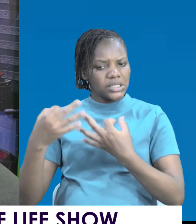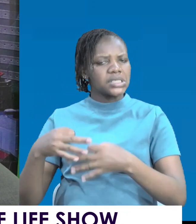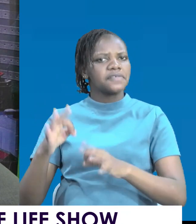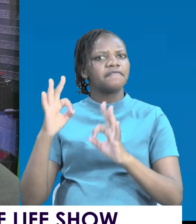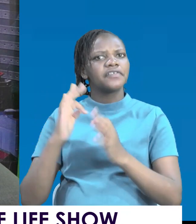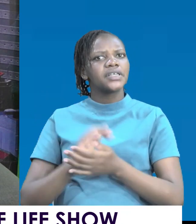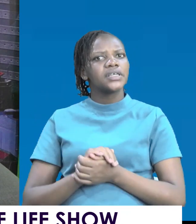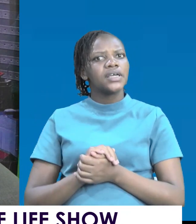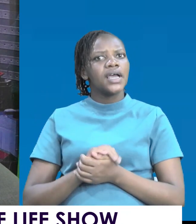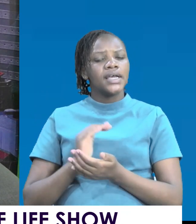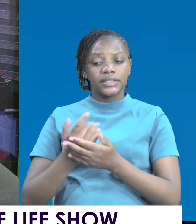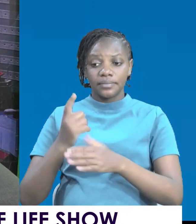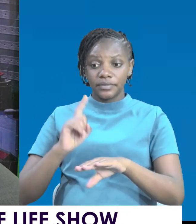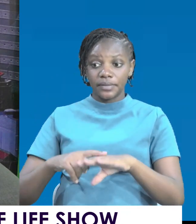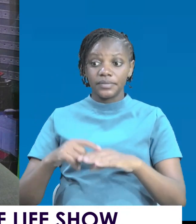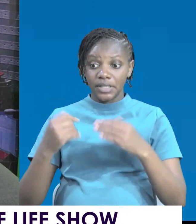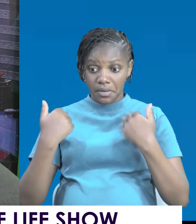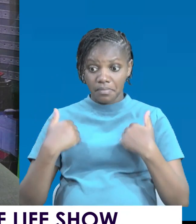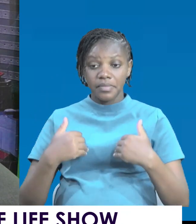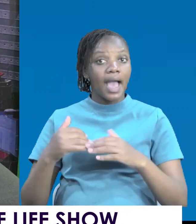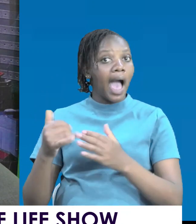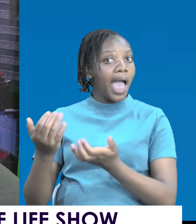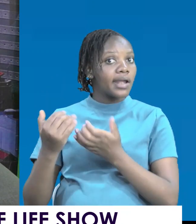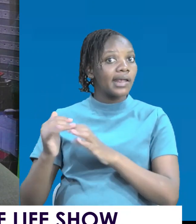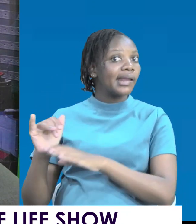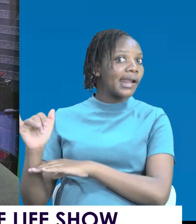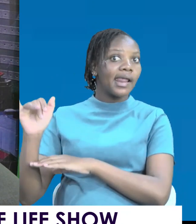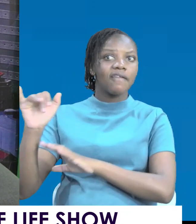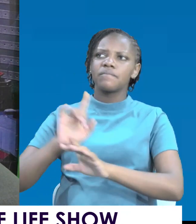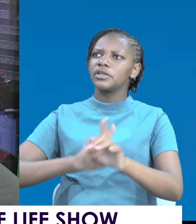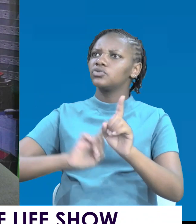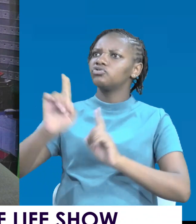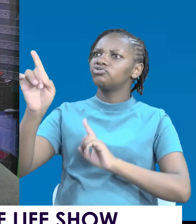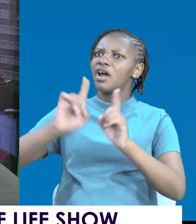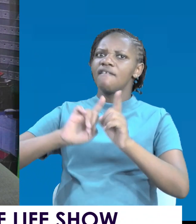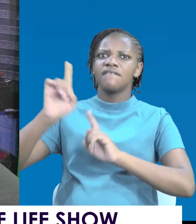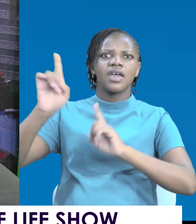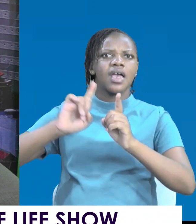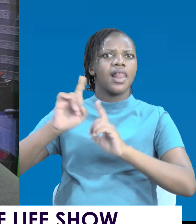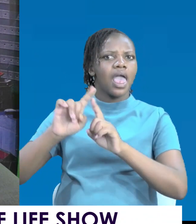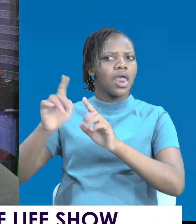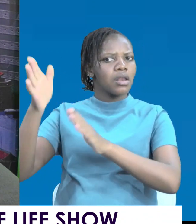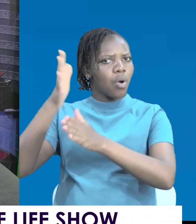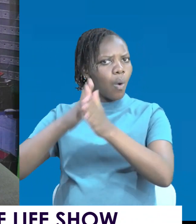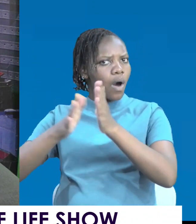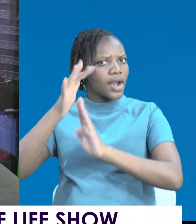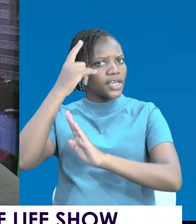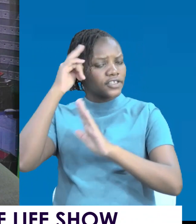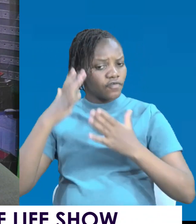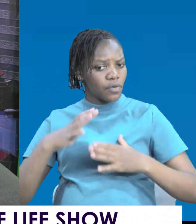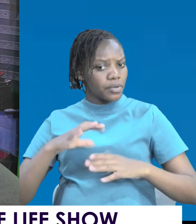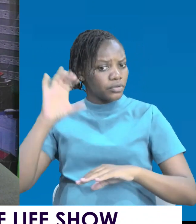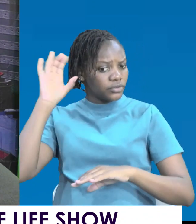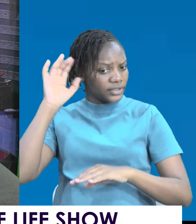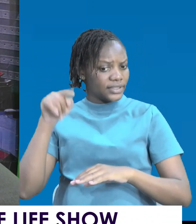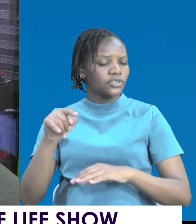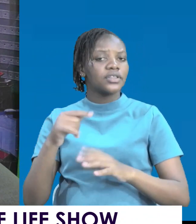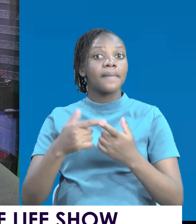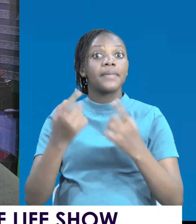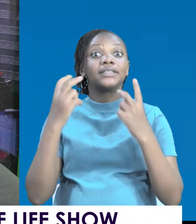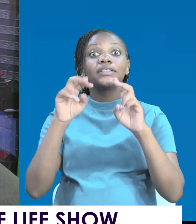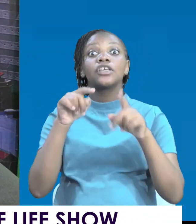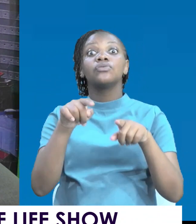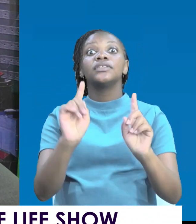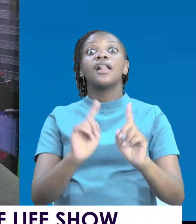places where I have to get in an aeroplane and travel and organize for people to listen to this. But look